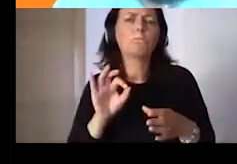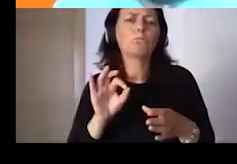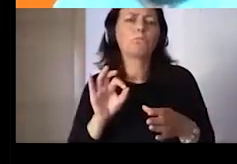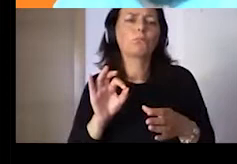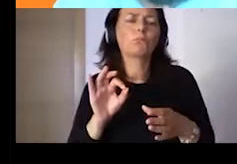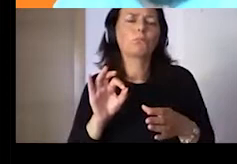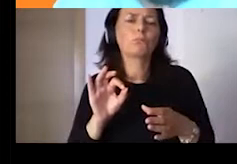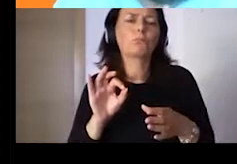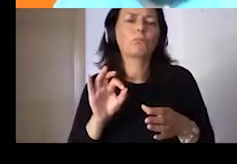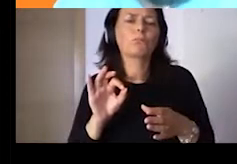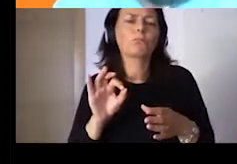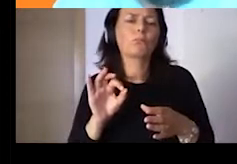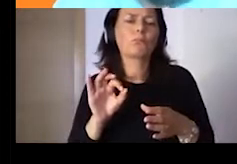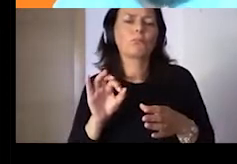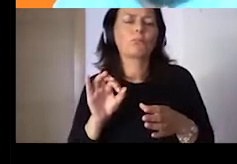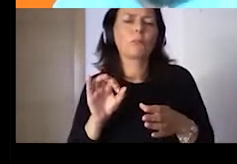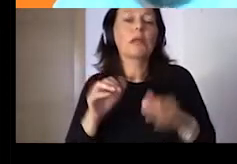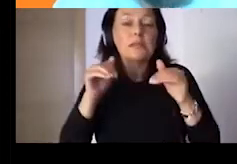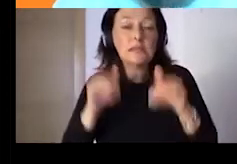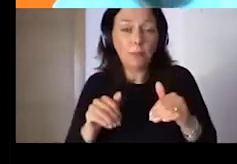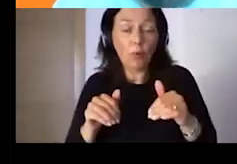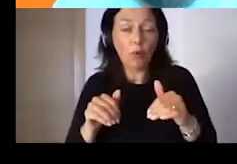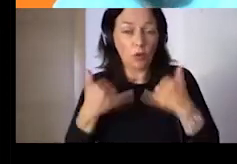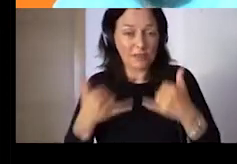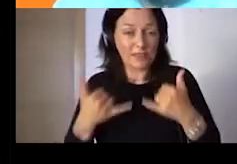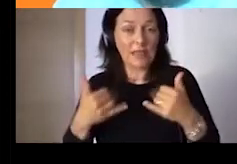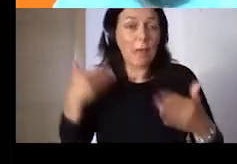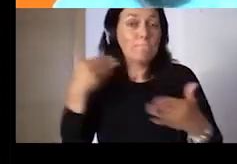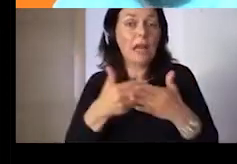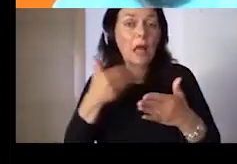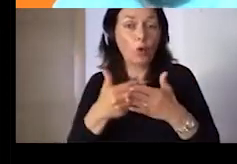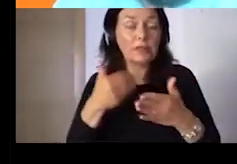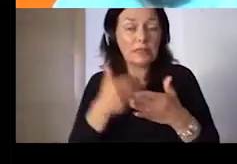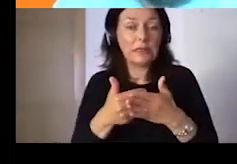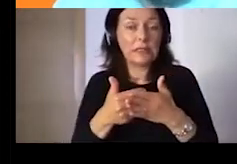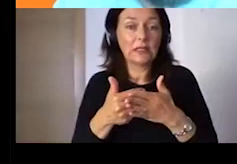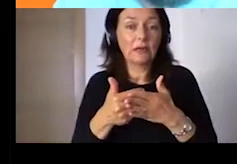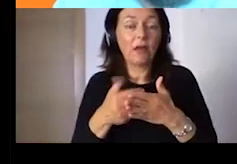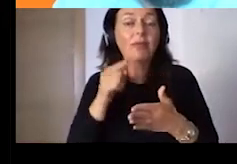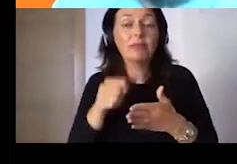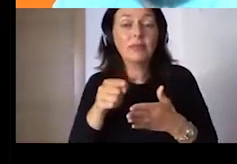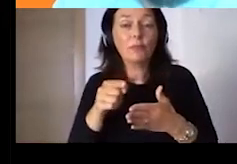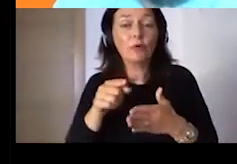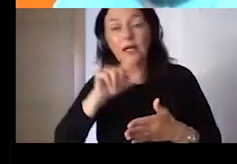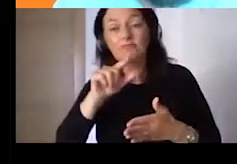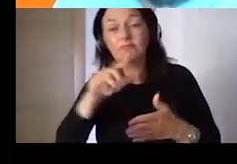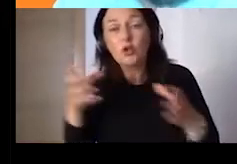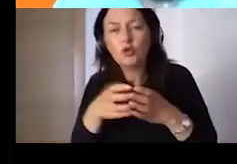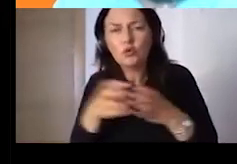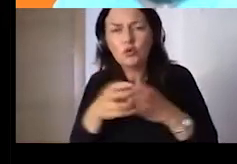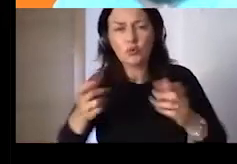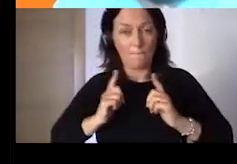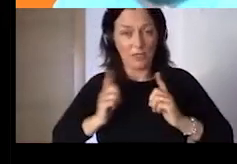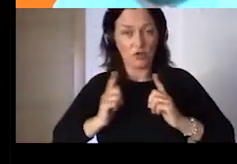is requiring us. To have the minimum set of competence to in order not to be